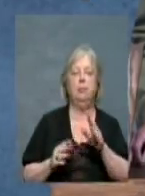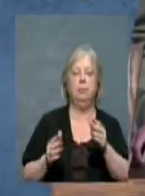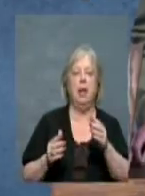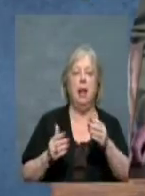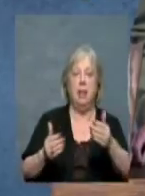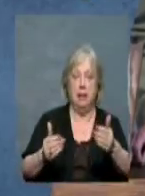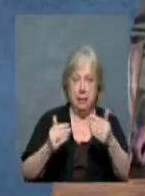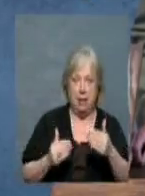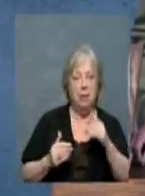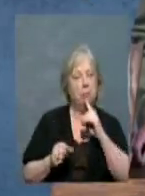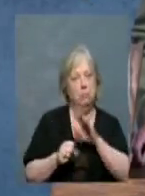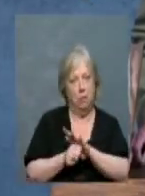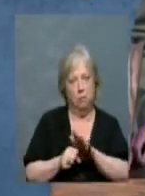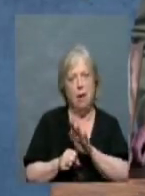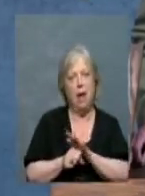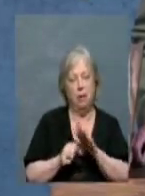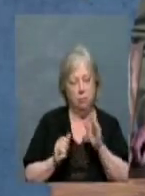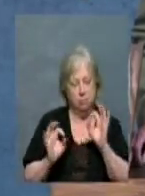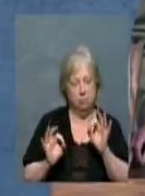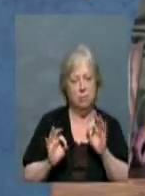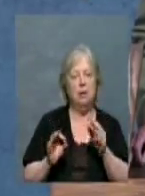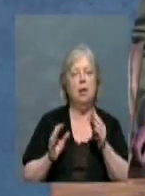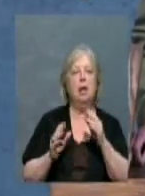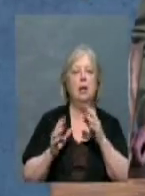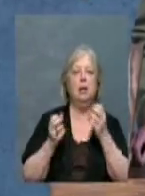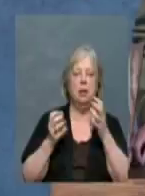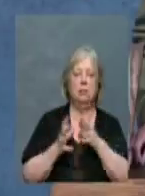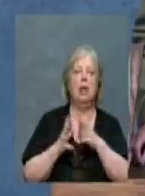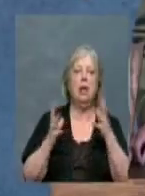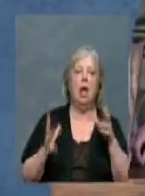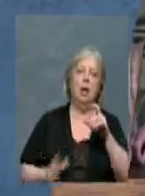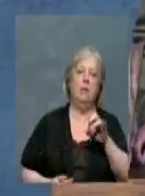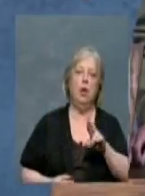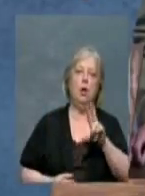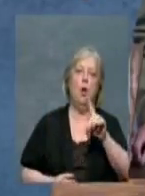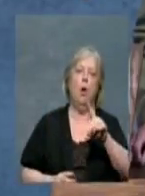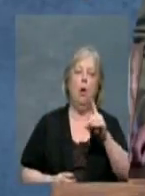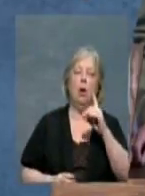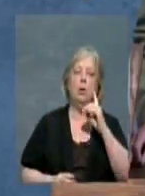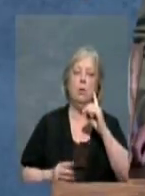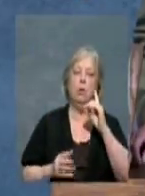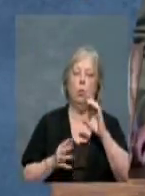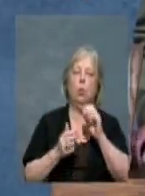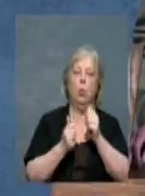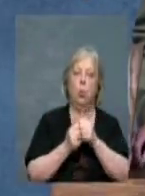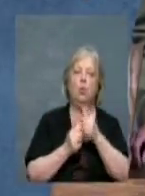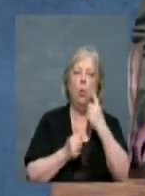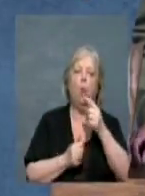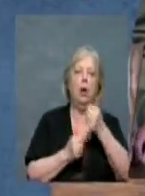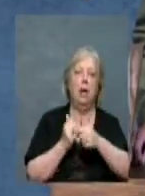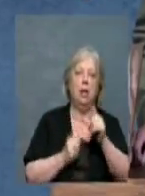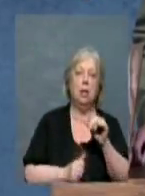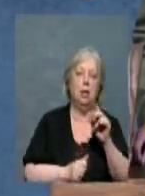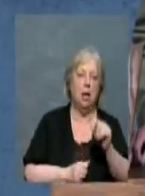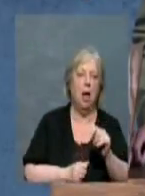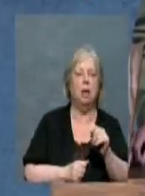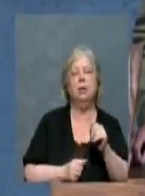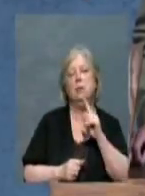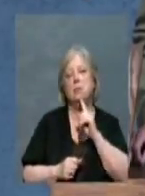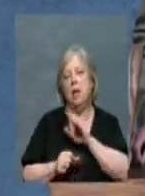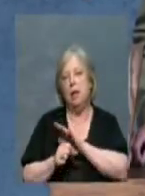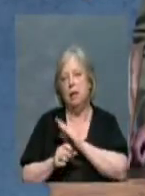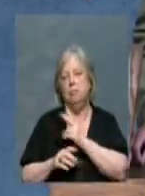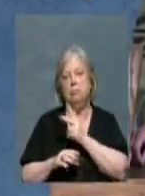There's a lot of yard area associated with each lot. There's adequate parking.